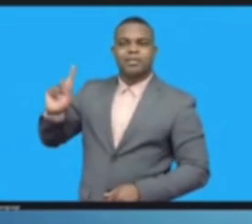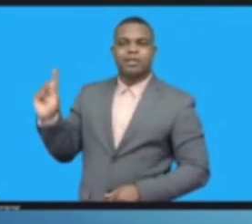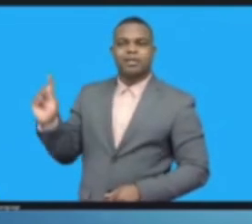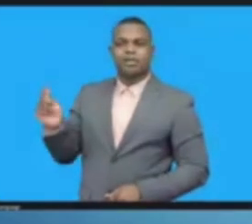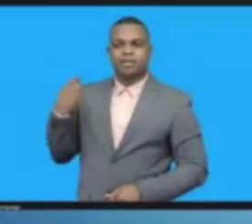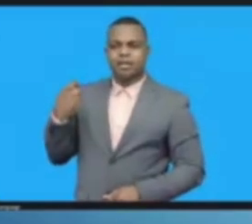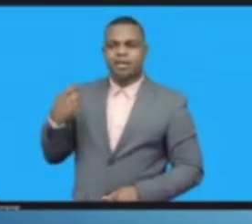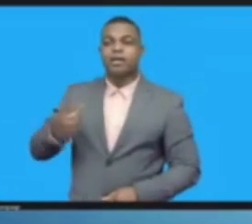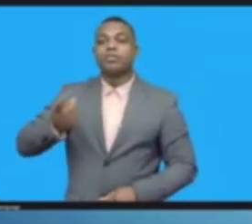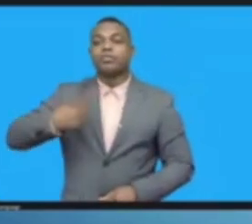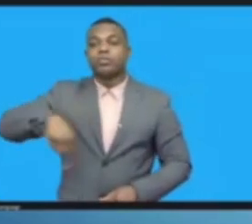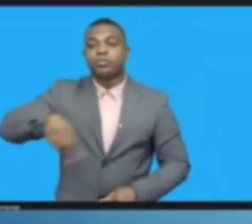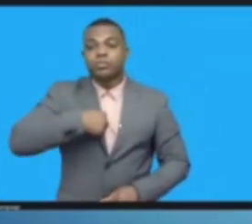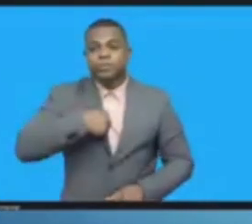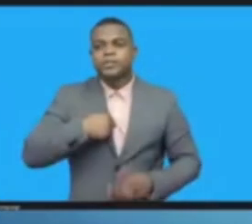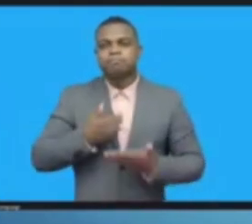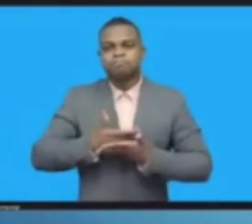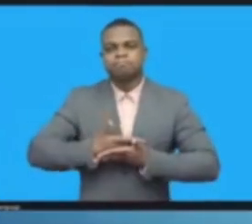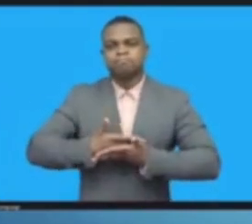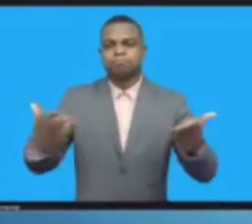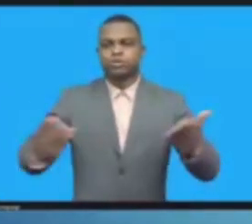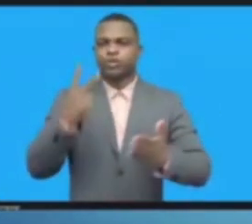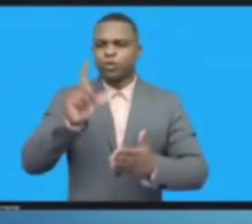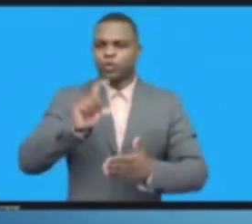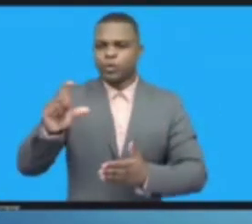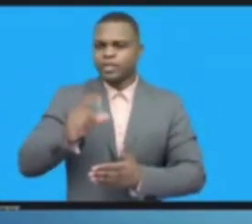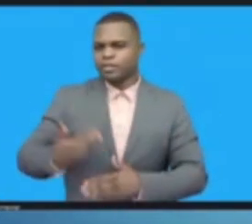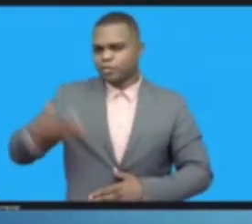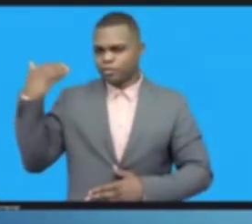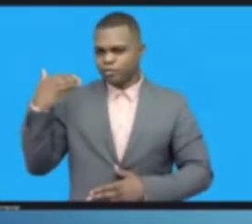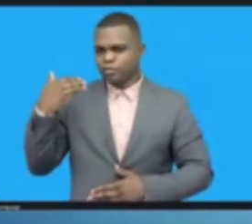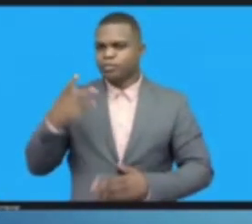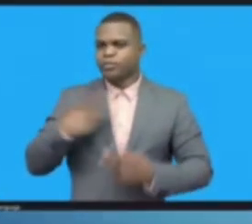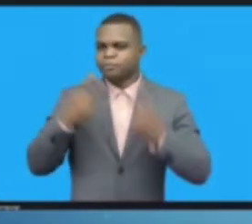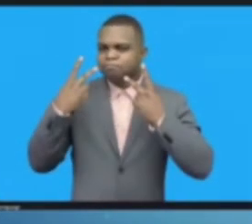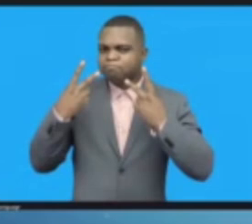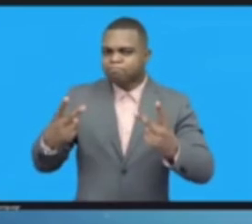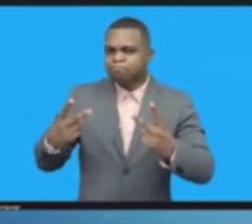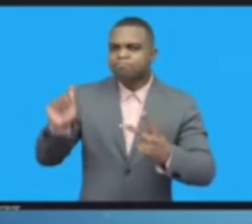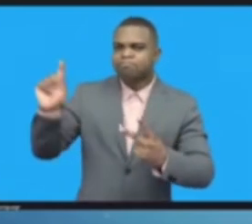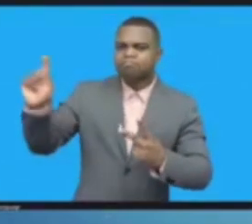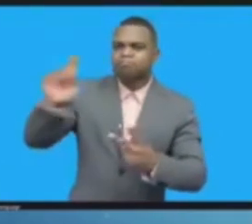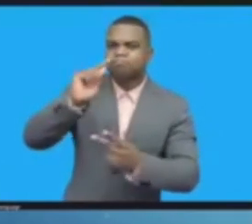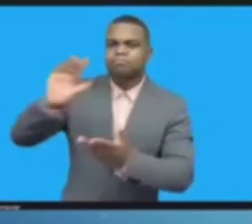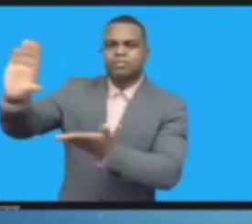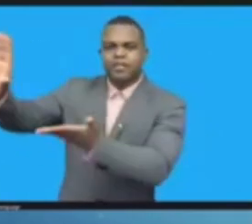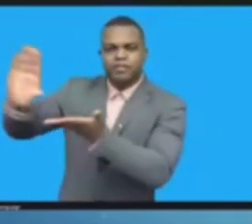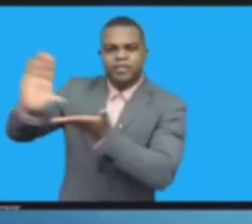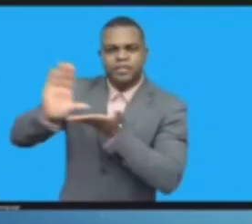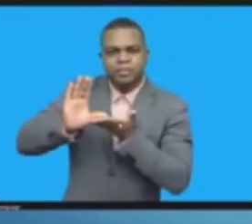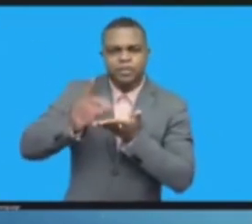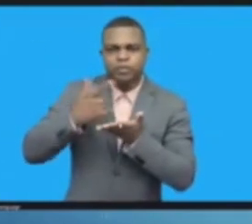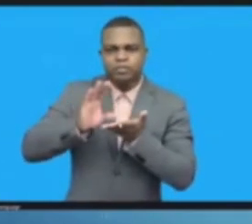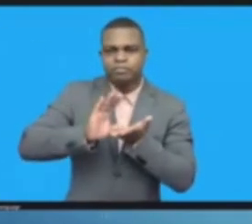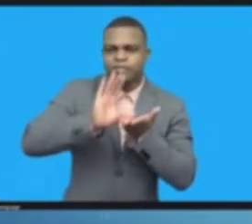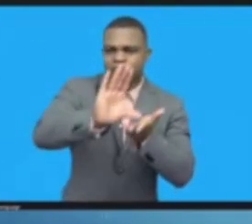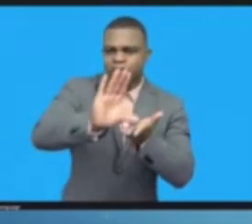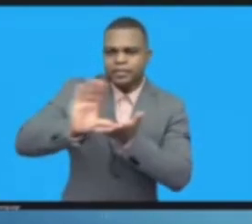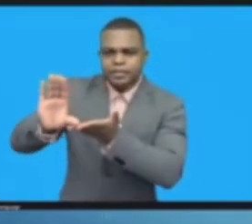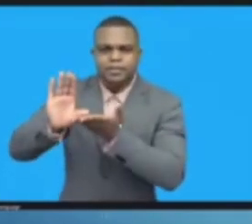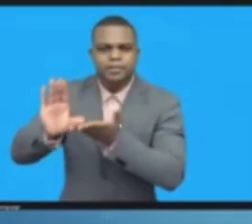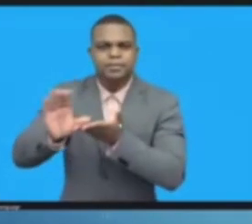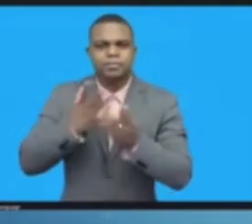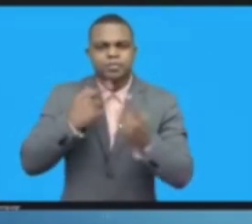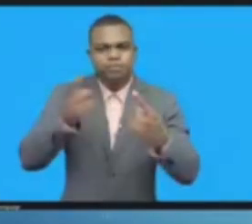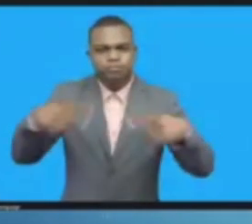Why is that important? It increases the speed of the internet in Africa, at the same time, increases the resiliency, but also the security